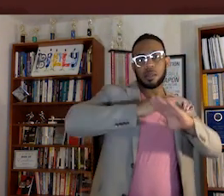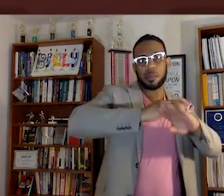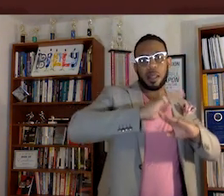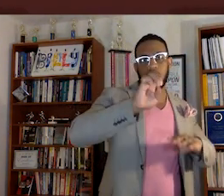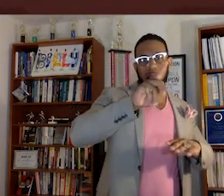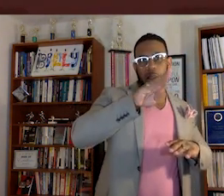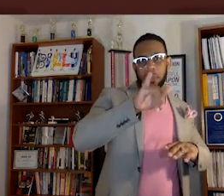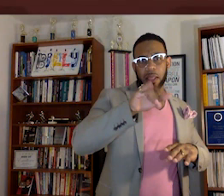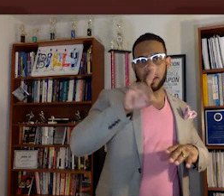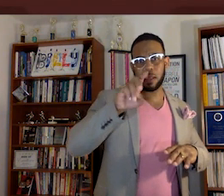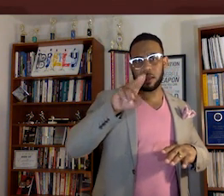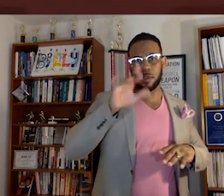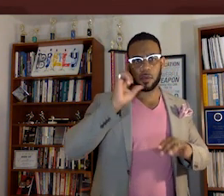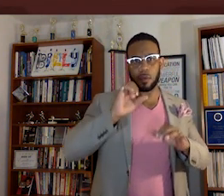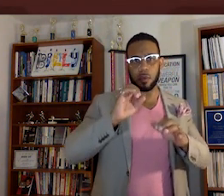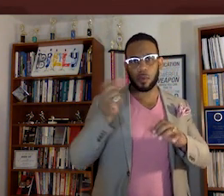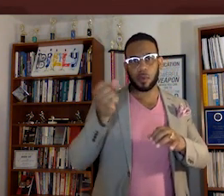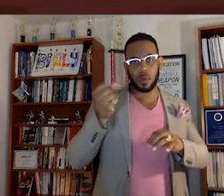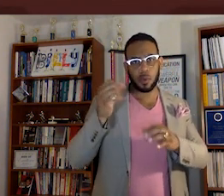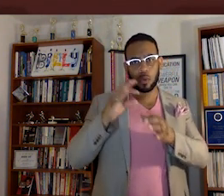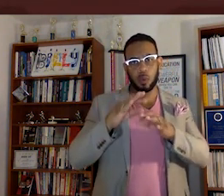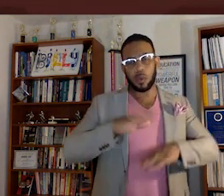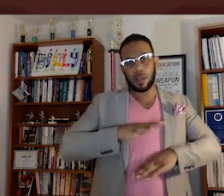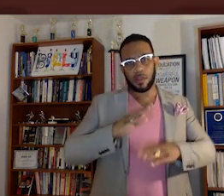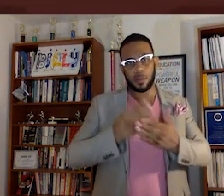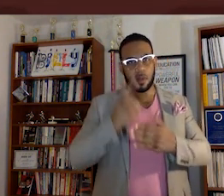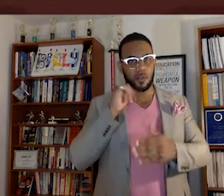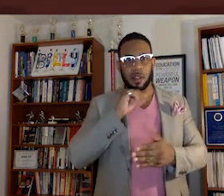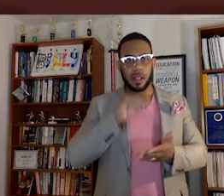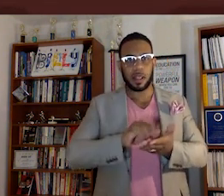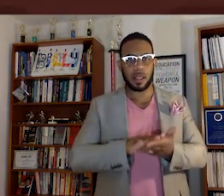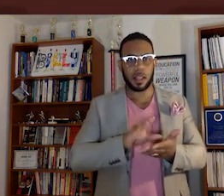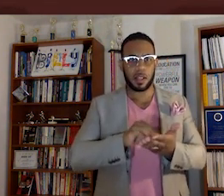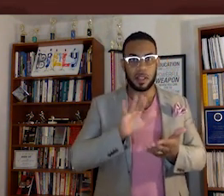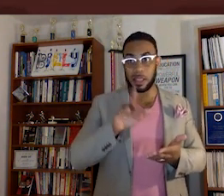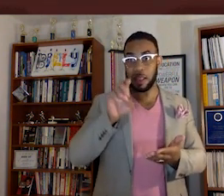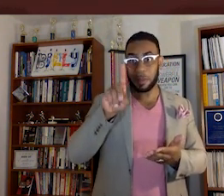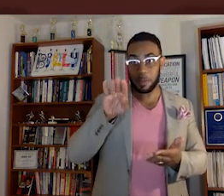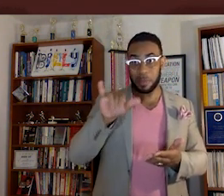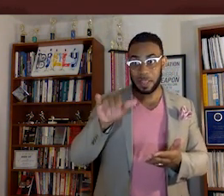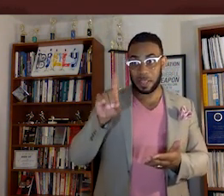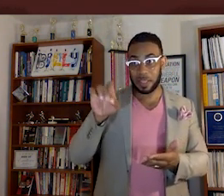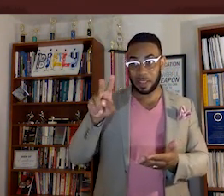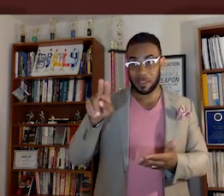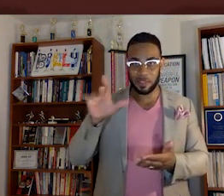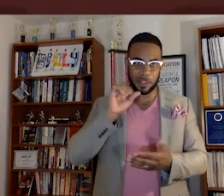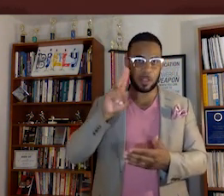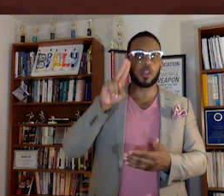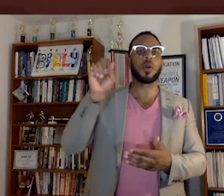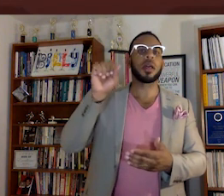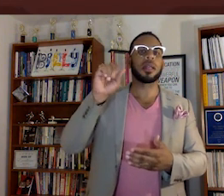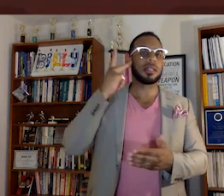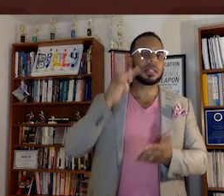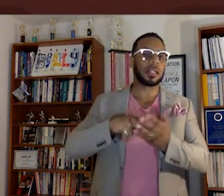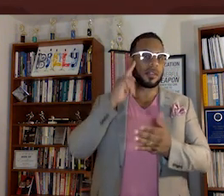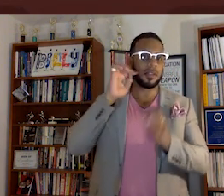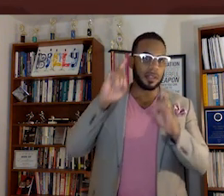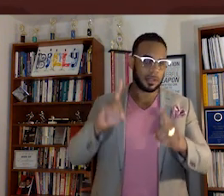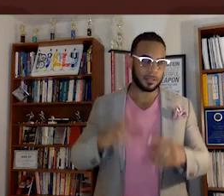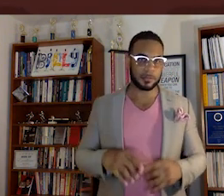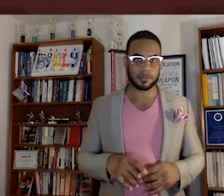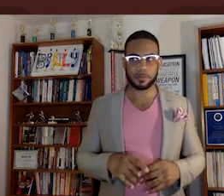Betsy DeVos from withholding relief money from undocumented students. So that's Betsy DeVos. She's the U.S. Secretary of Education.